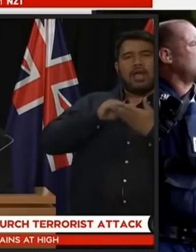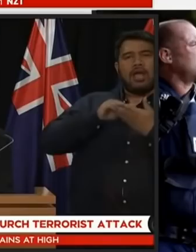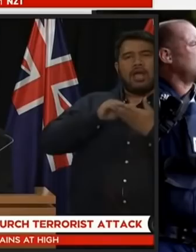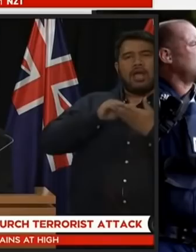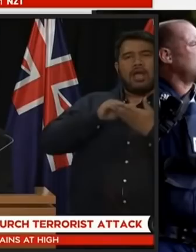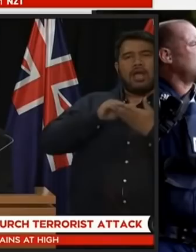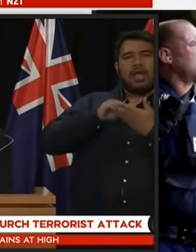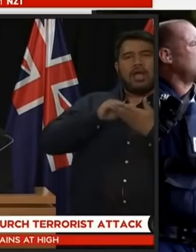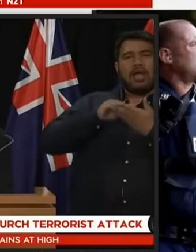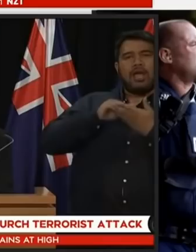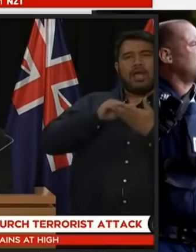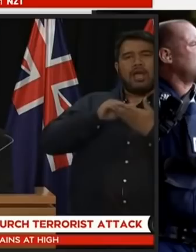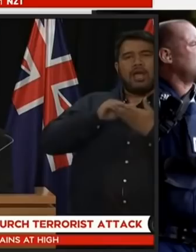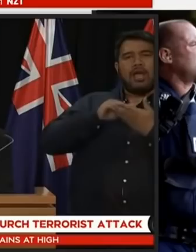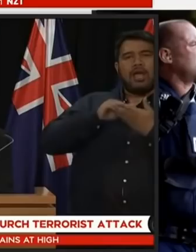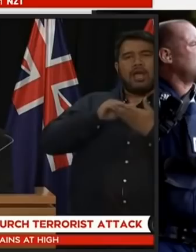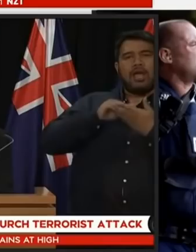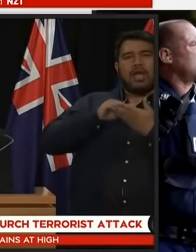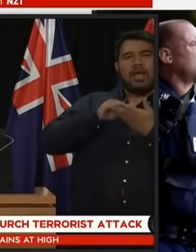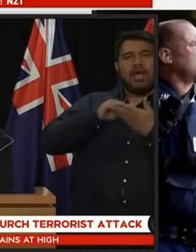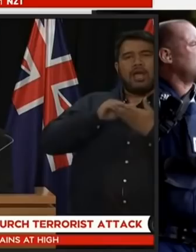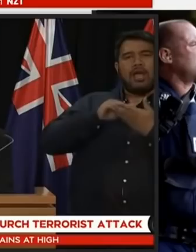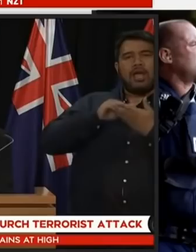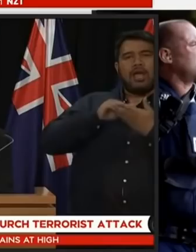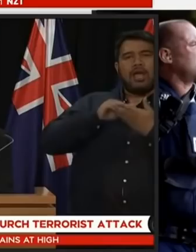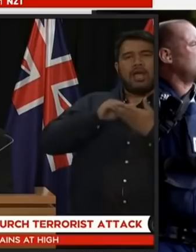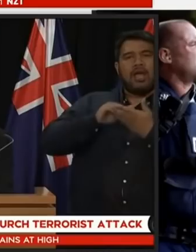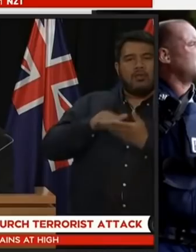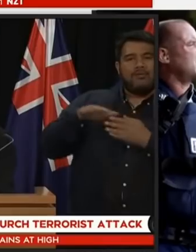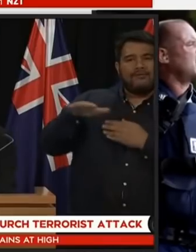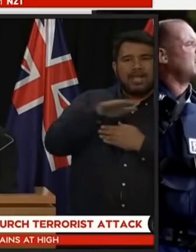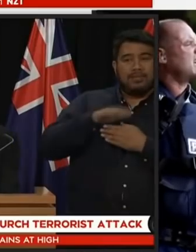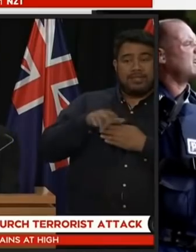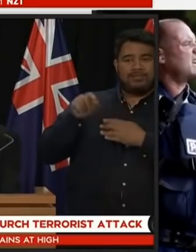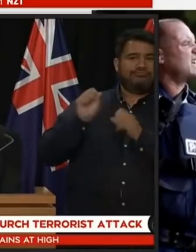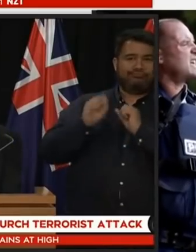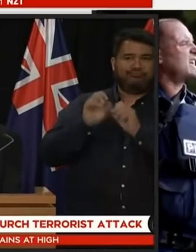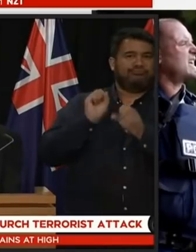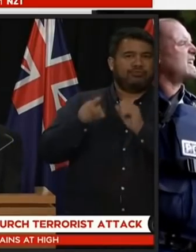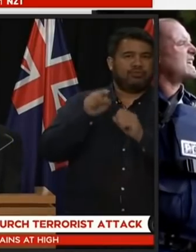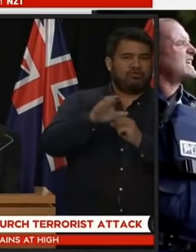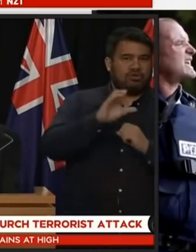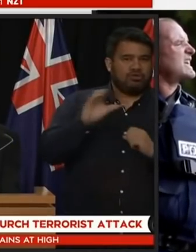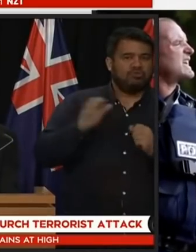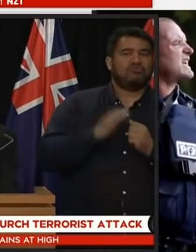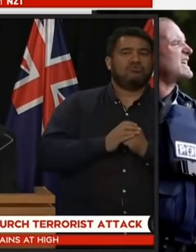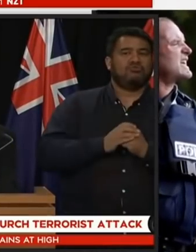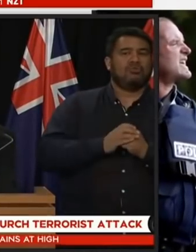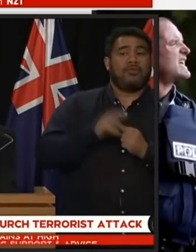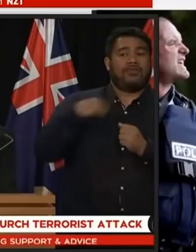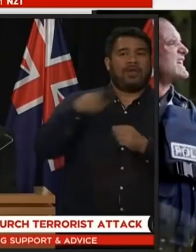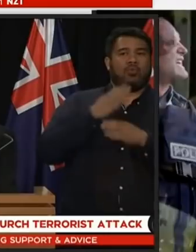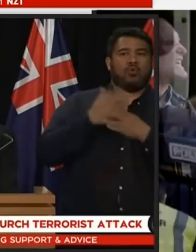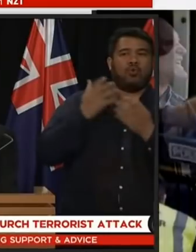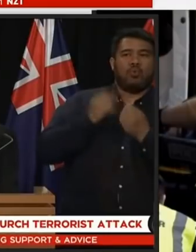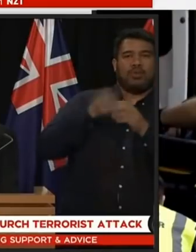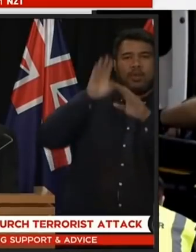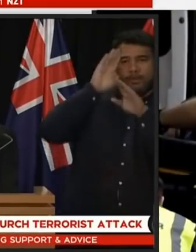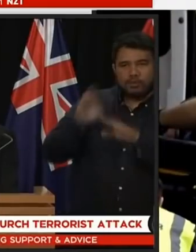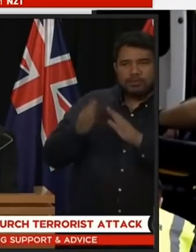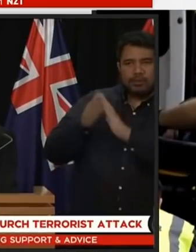a shot per syllable liaison which with the muslim community and other key people in christ church